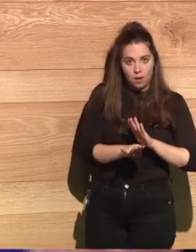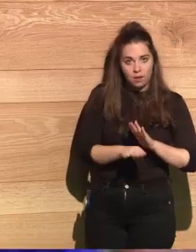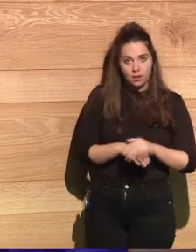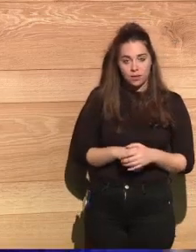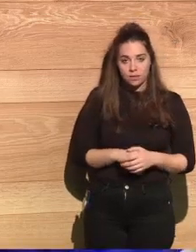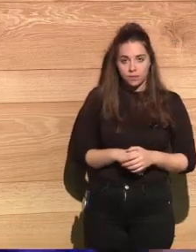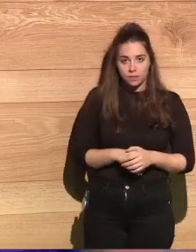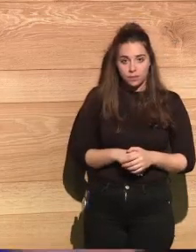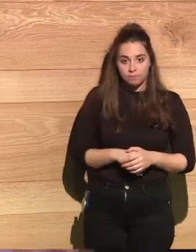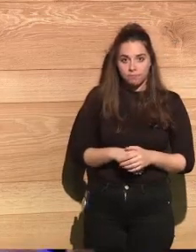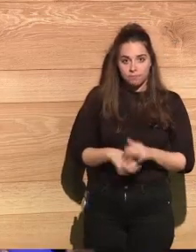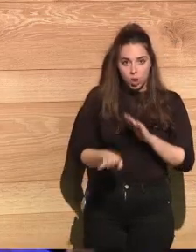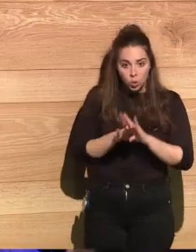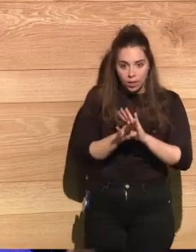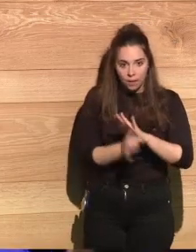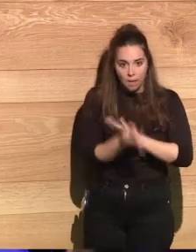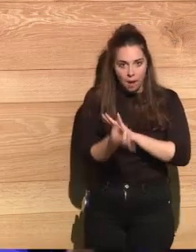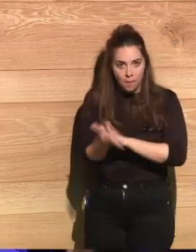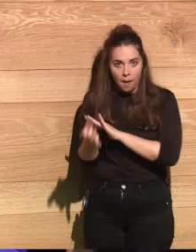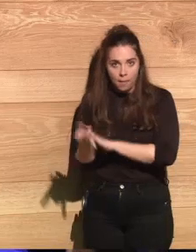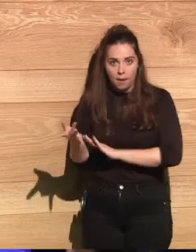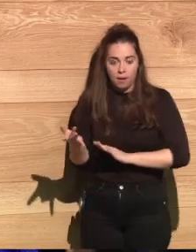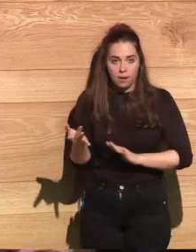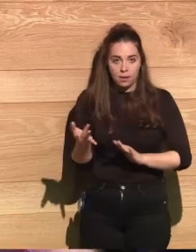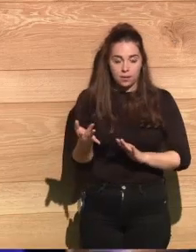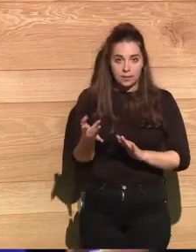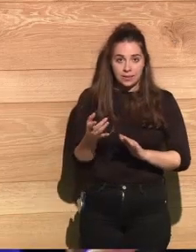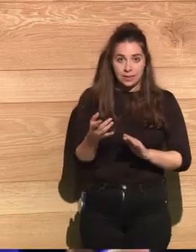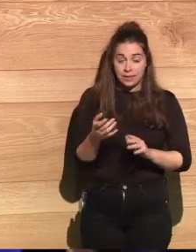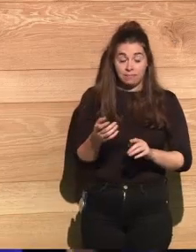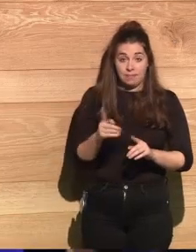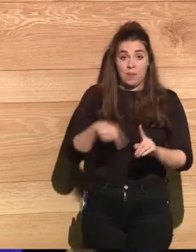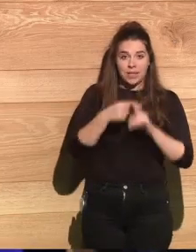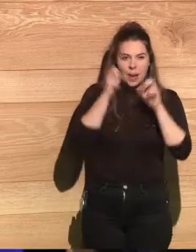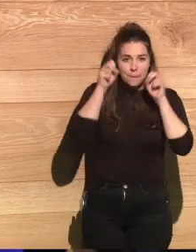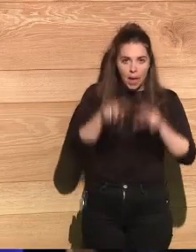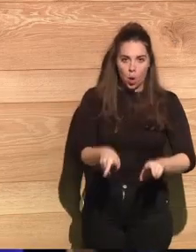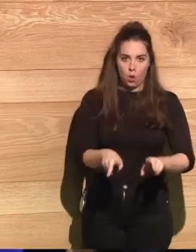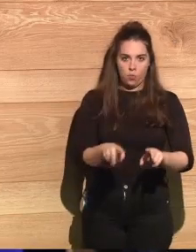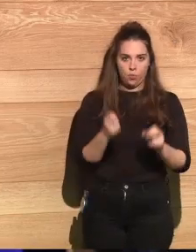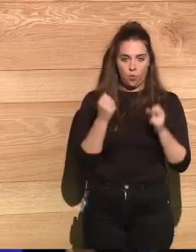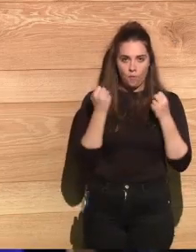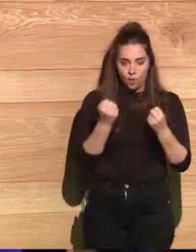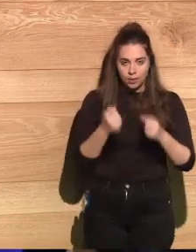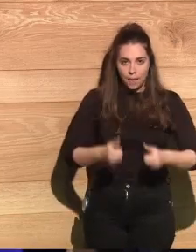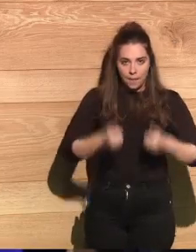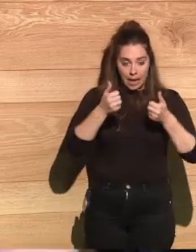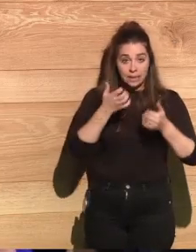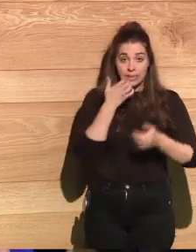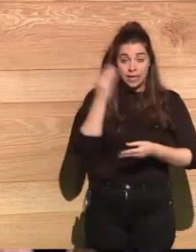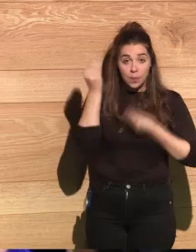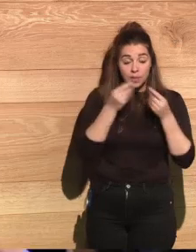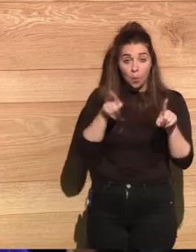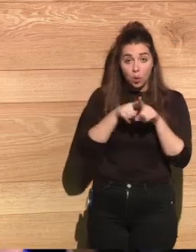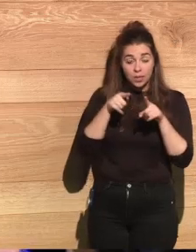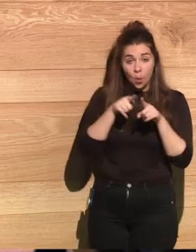and intensifying more. But when you think of that reality, how do